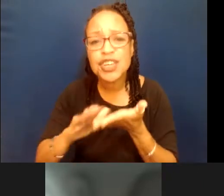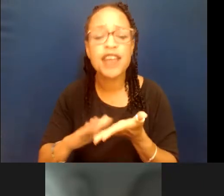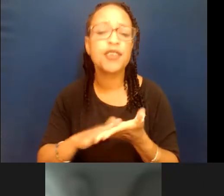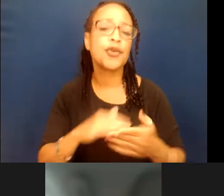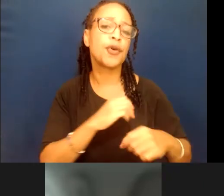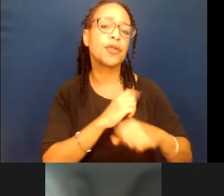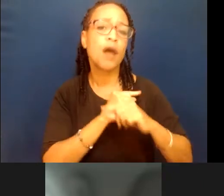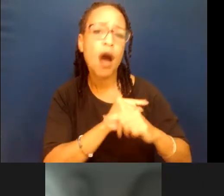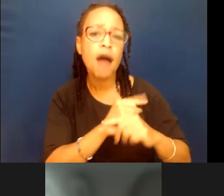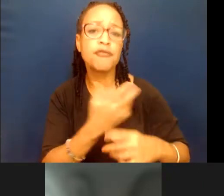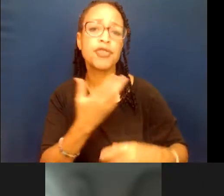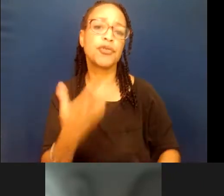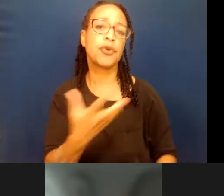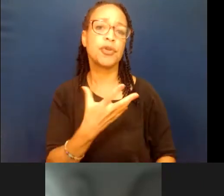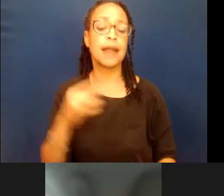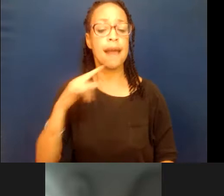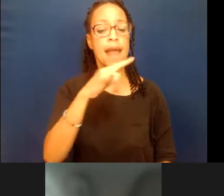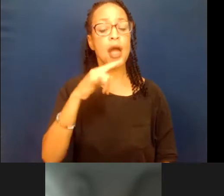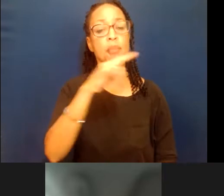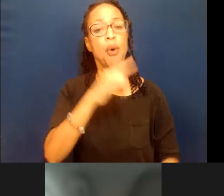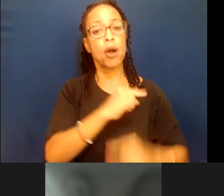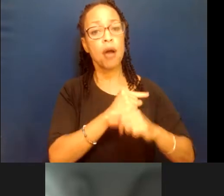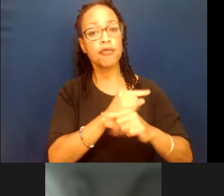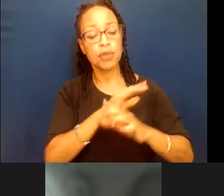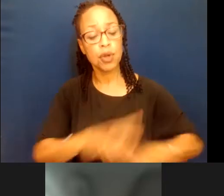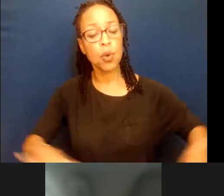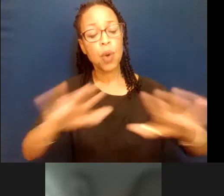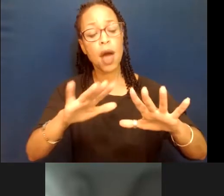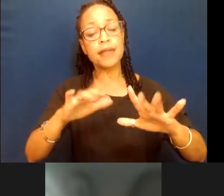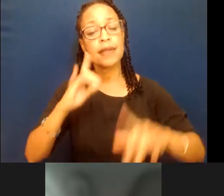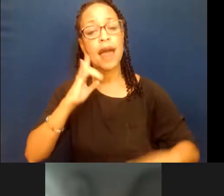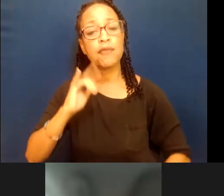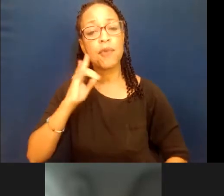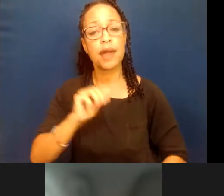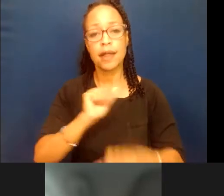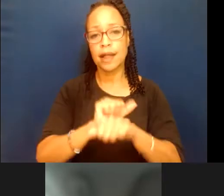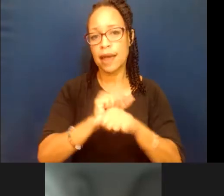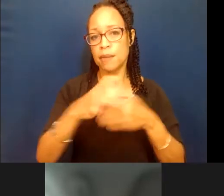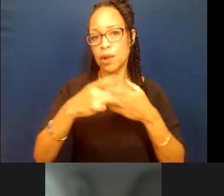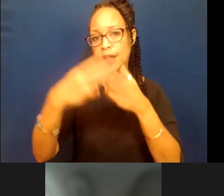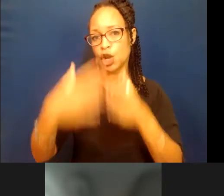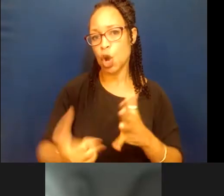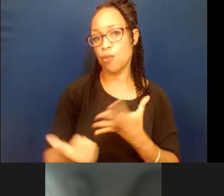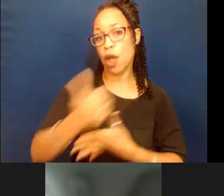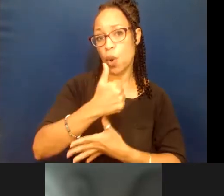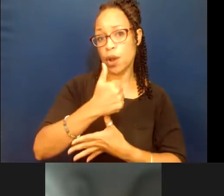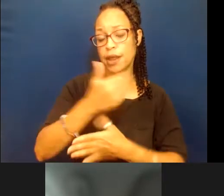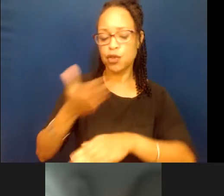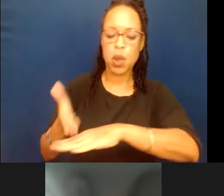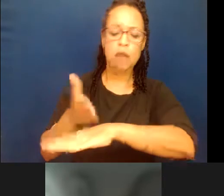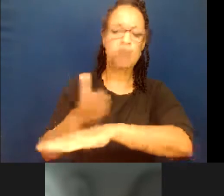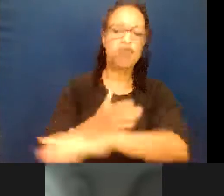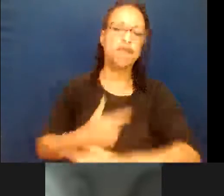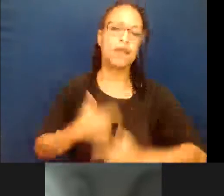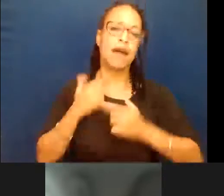airport workers, and other property services across California. As a labor leader, his priorities are to improve the lives of